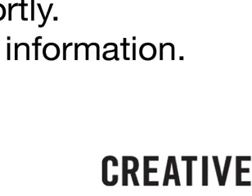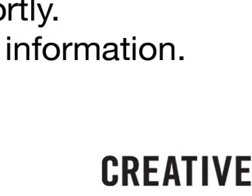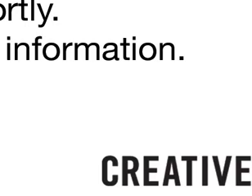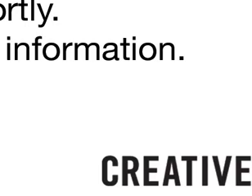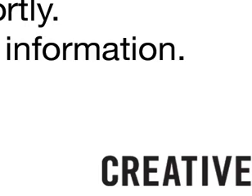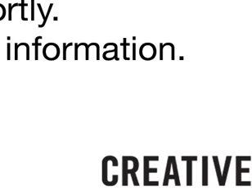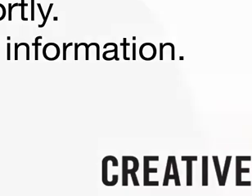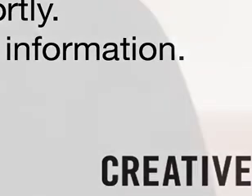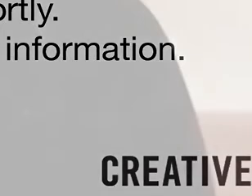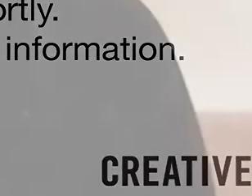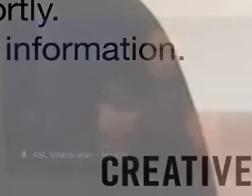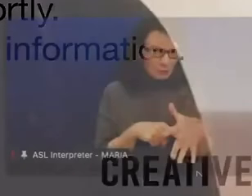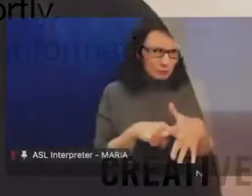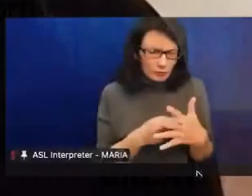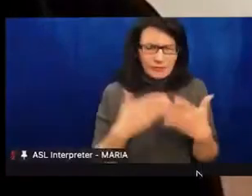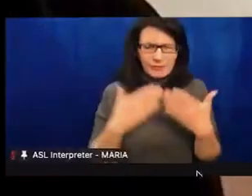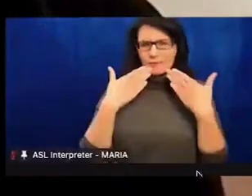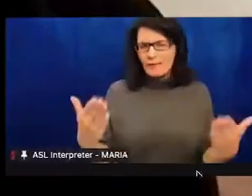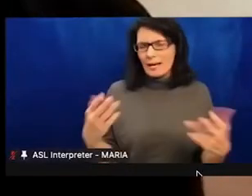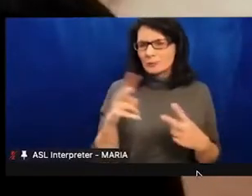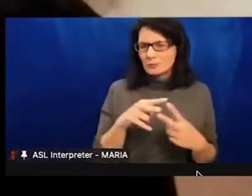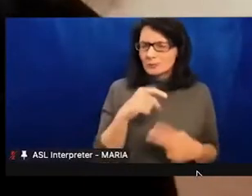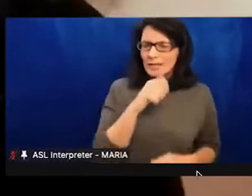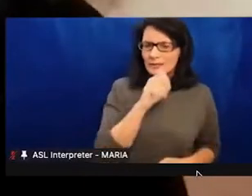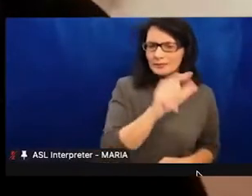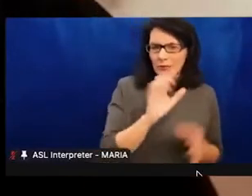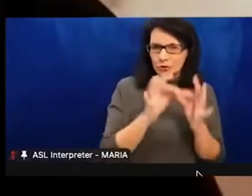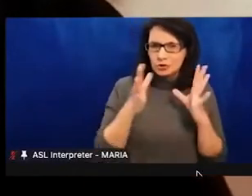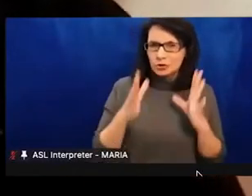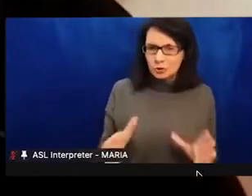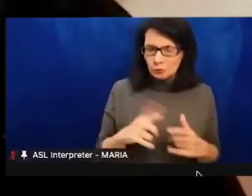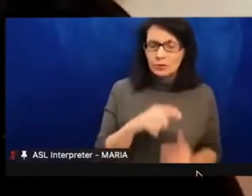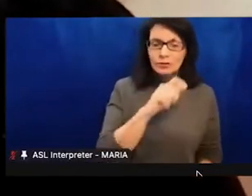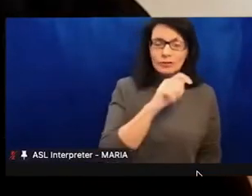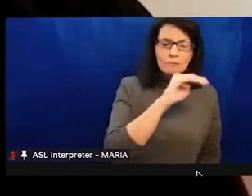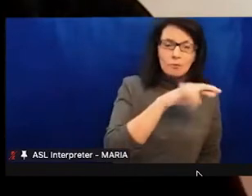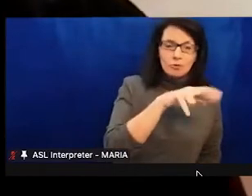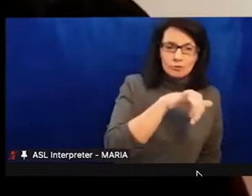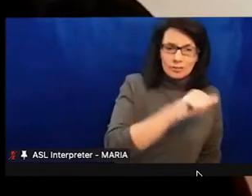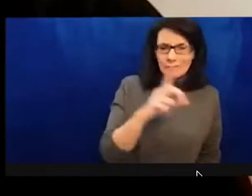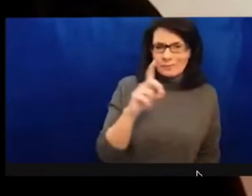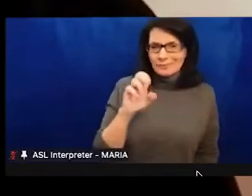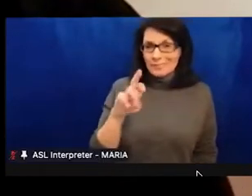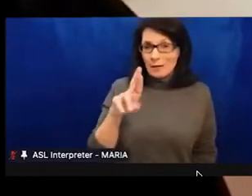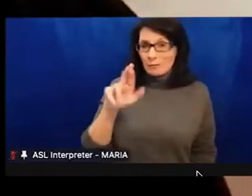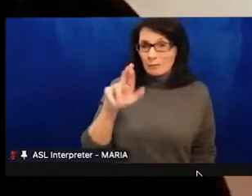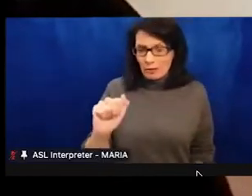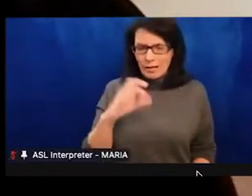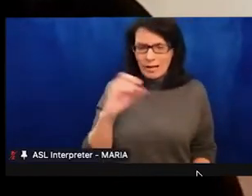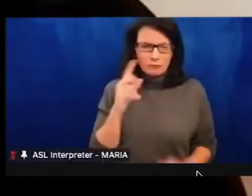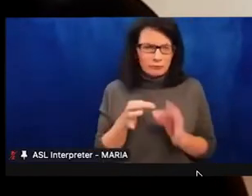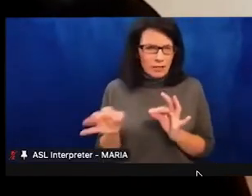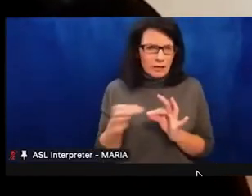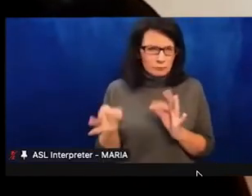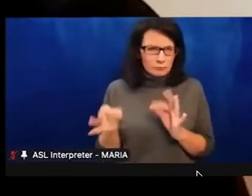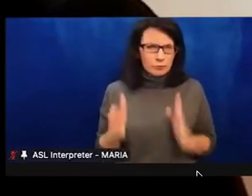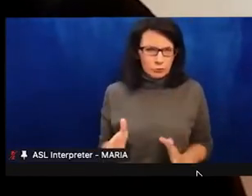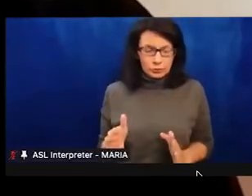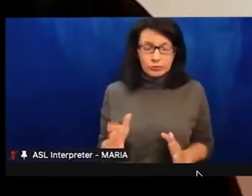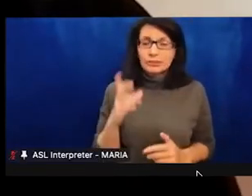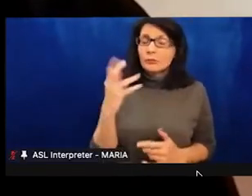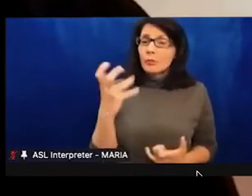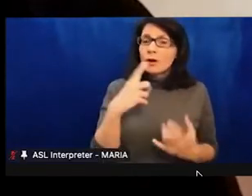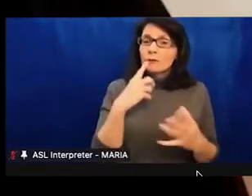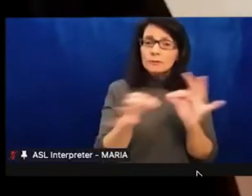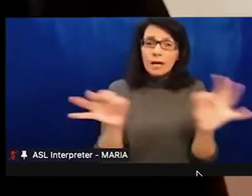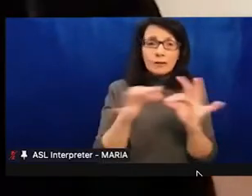Hello, everyone. Welcome. Thank you for being with us today. I'm Dia Vij, Associate Curator at Creative